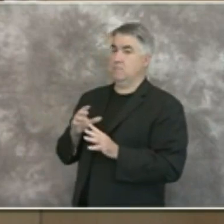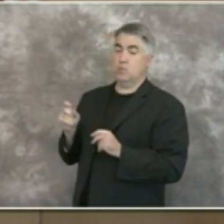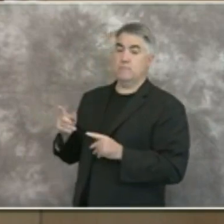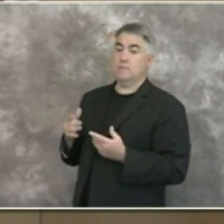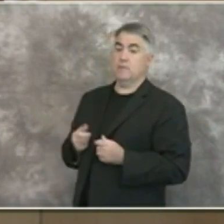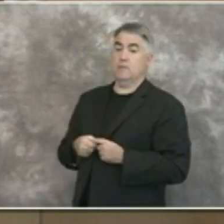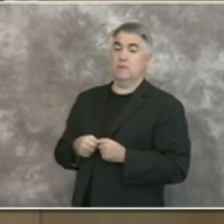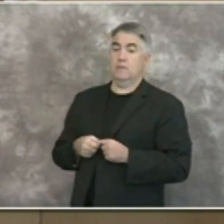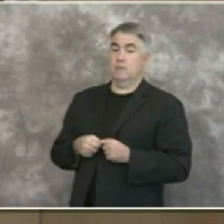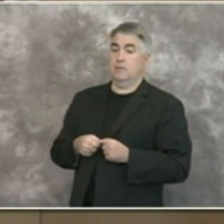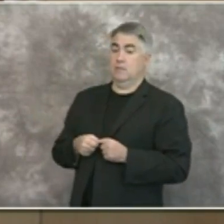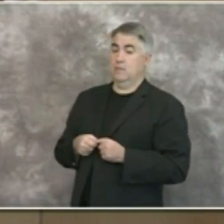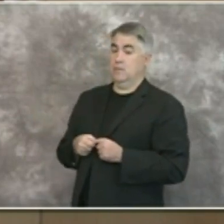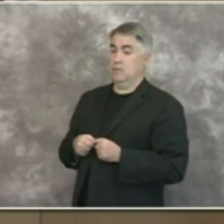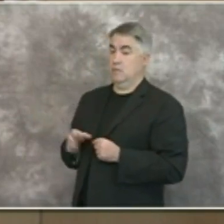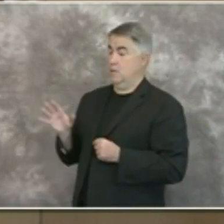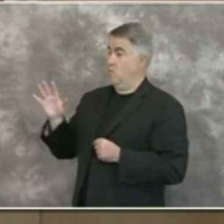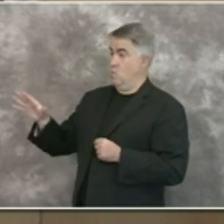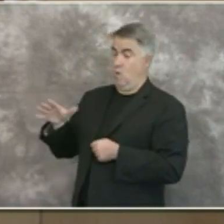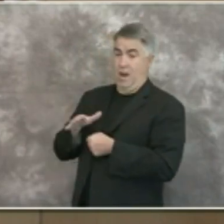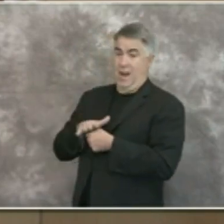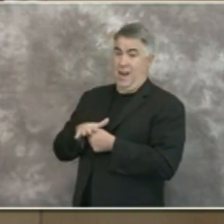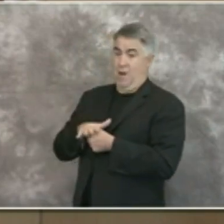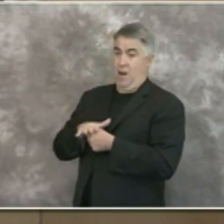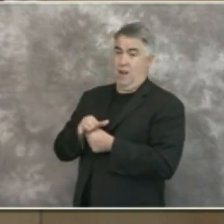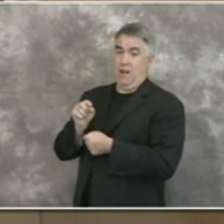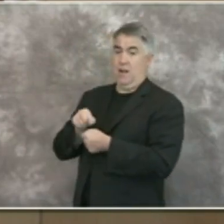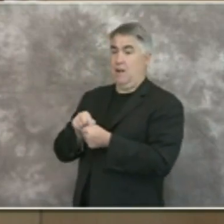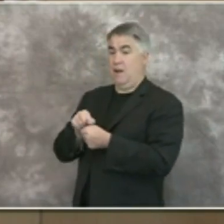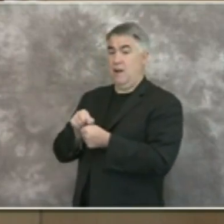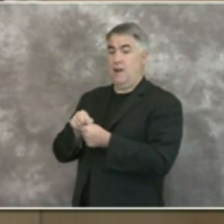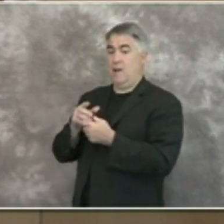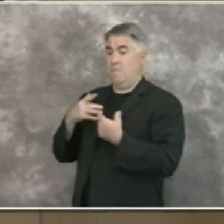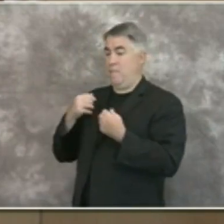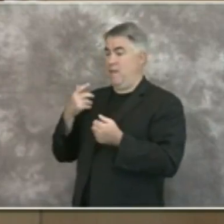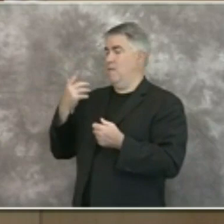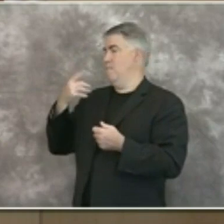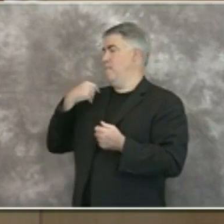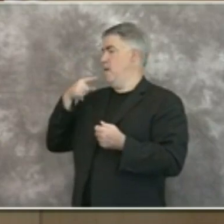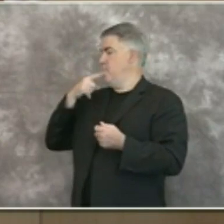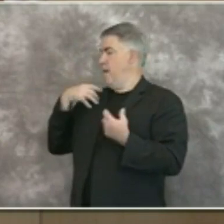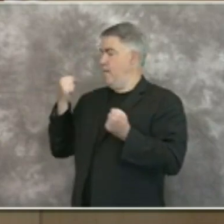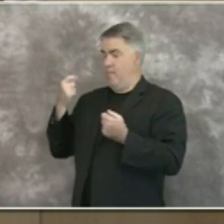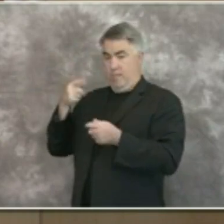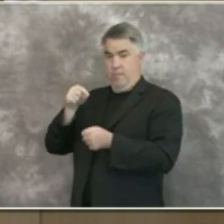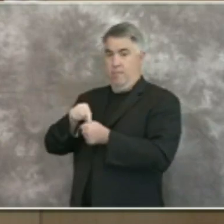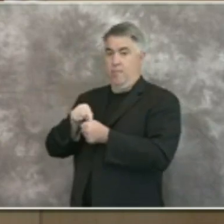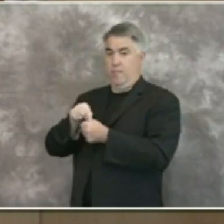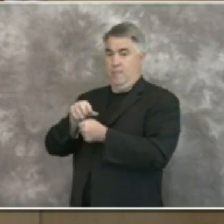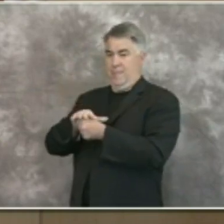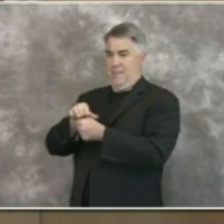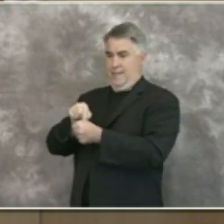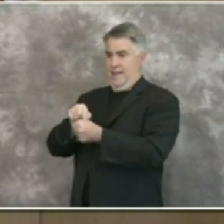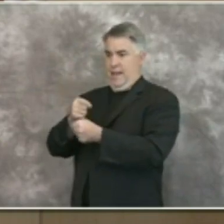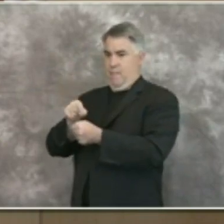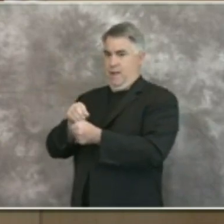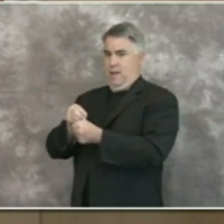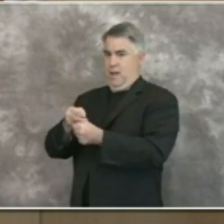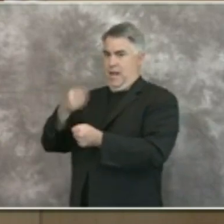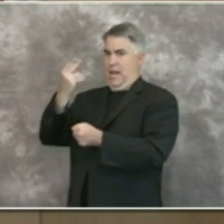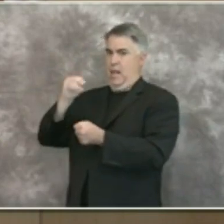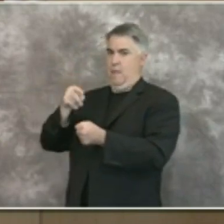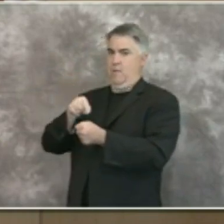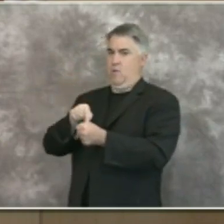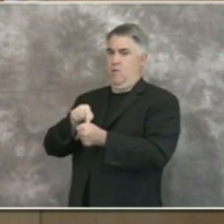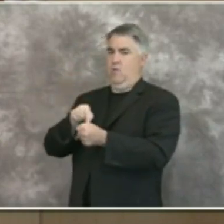your jurisdiction as the public health officer or in your department's jurisdiction to you know if one